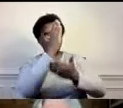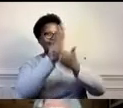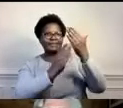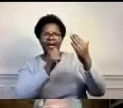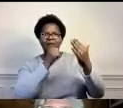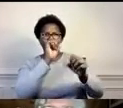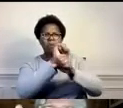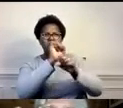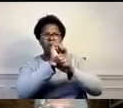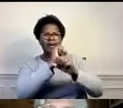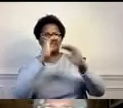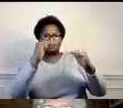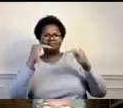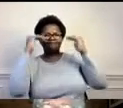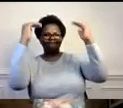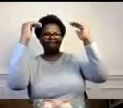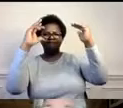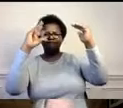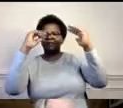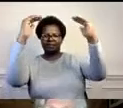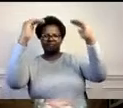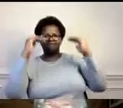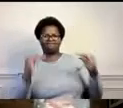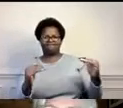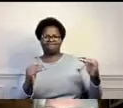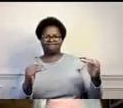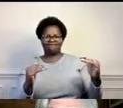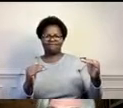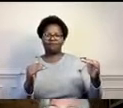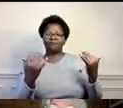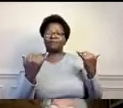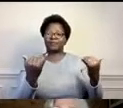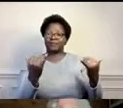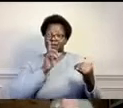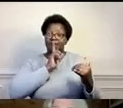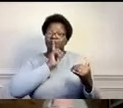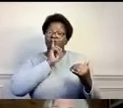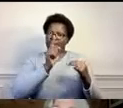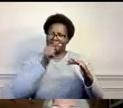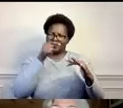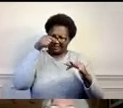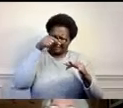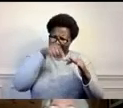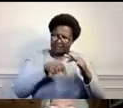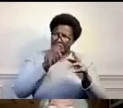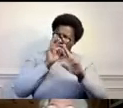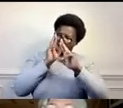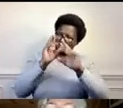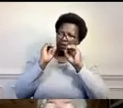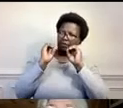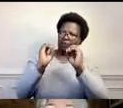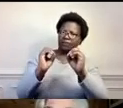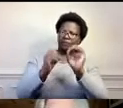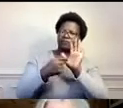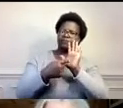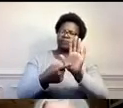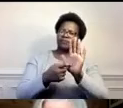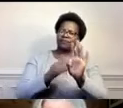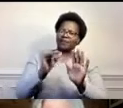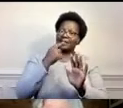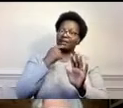it's a deep disrespect cleverly disguising itself as an equally deep